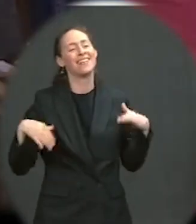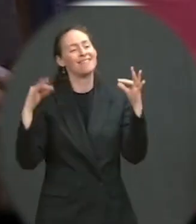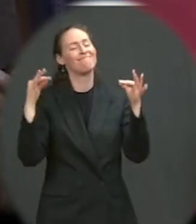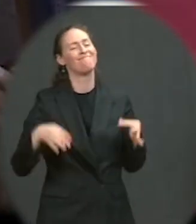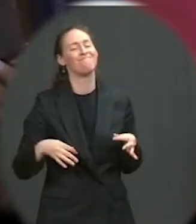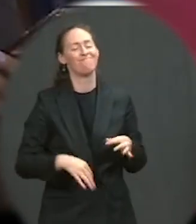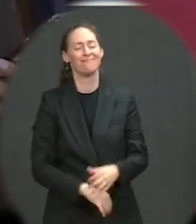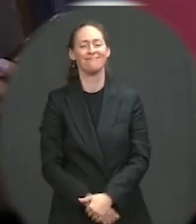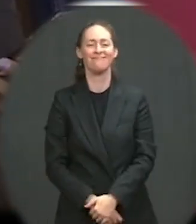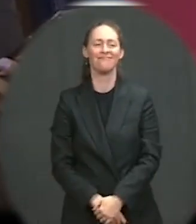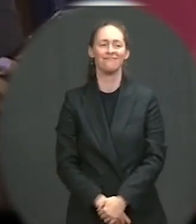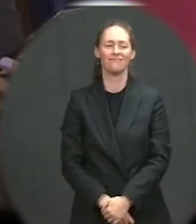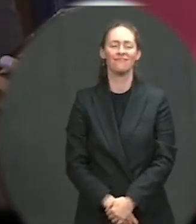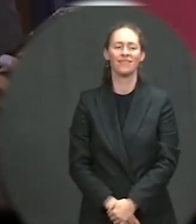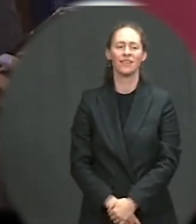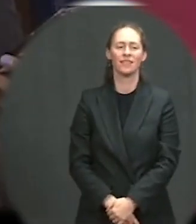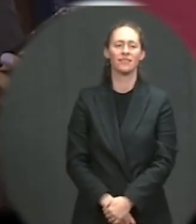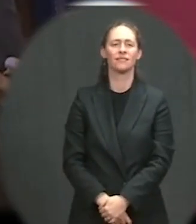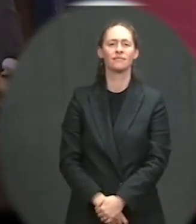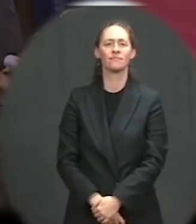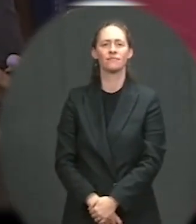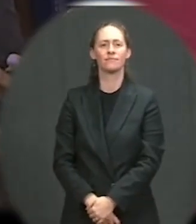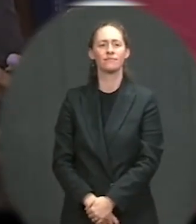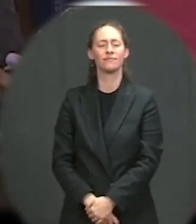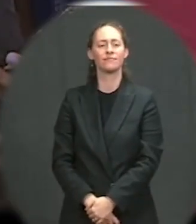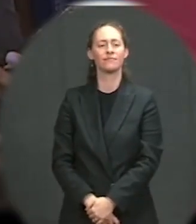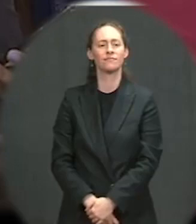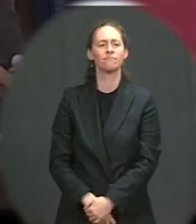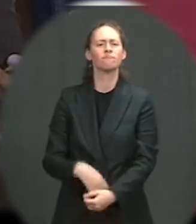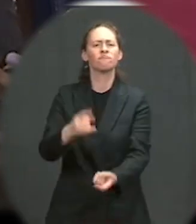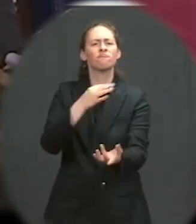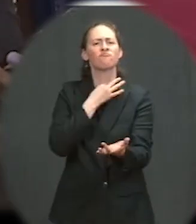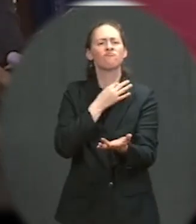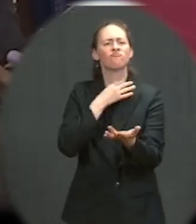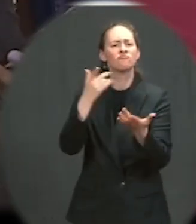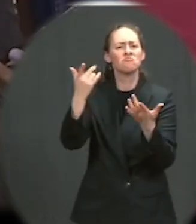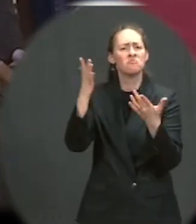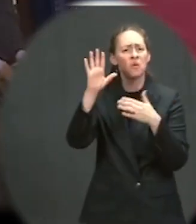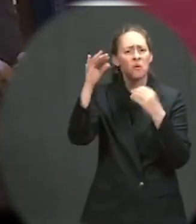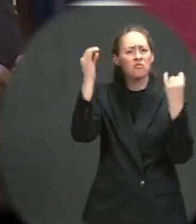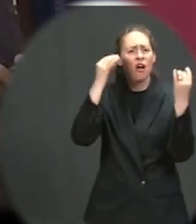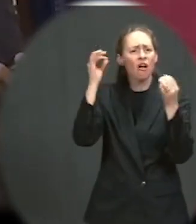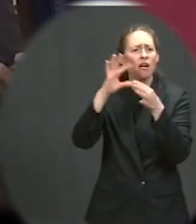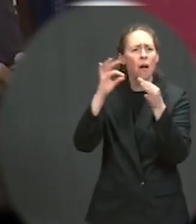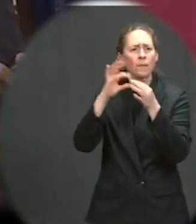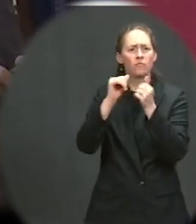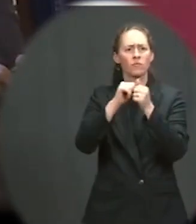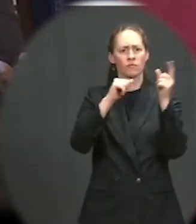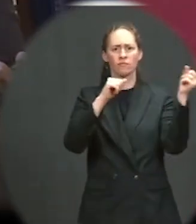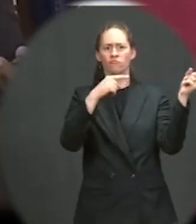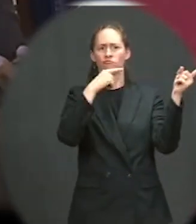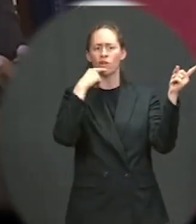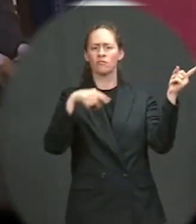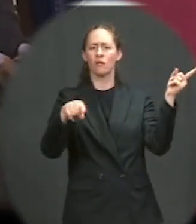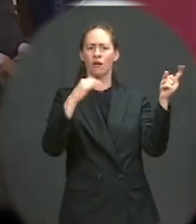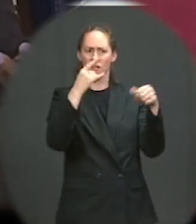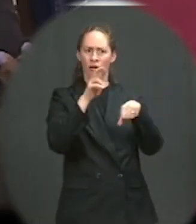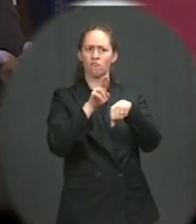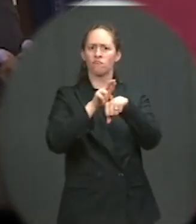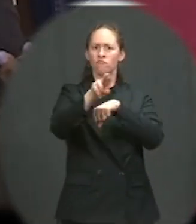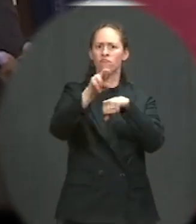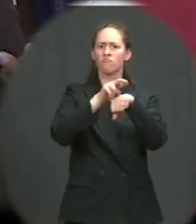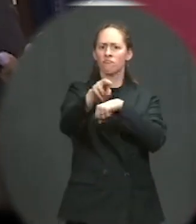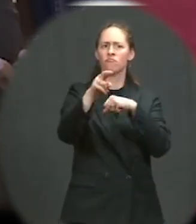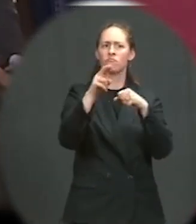Any comment on Russia firing warning shots and dropping bombs to chase a British warship